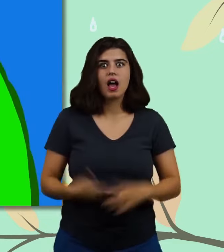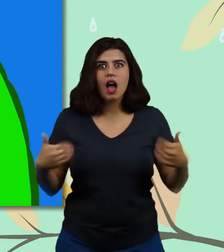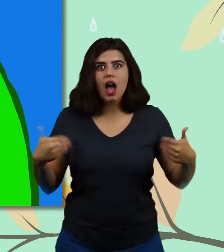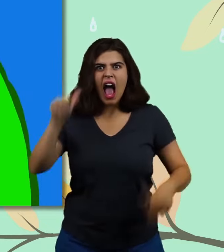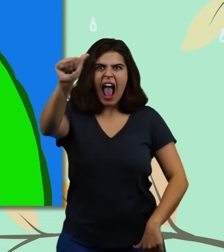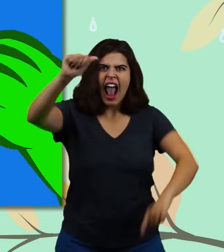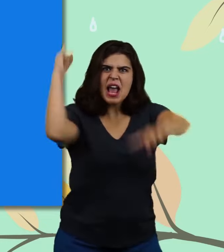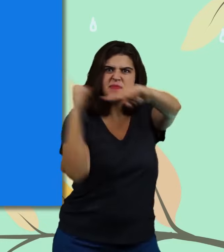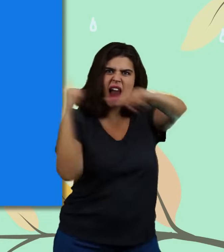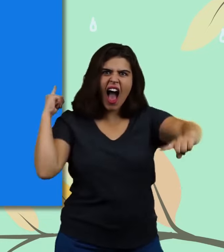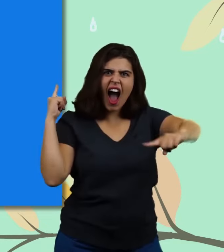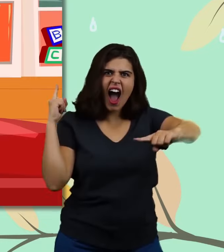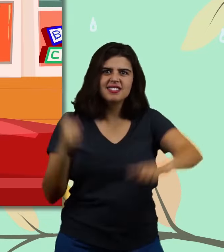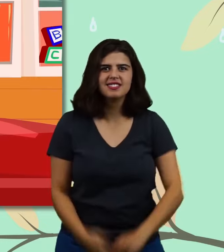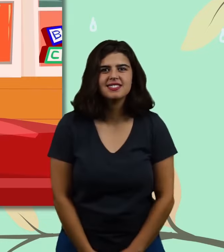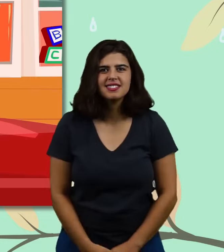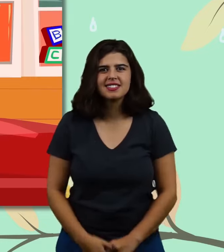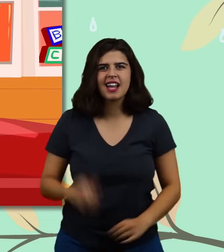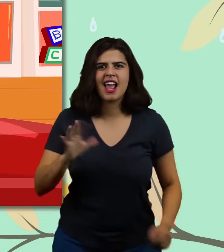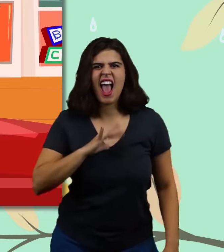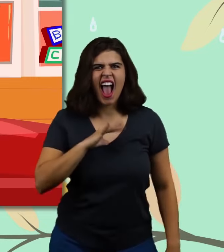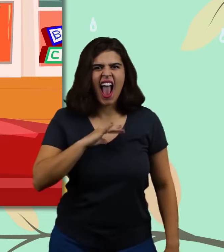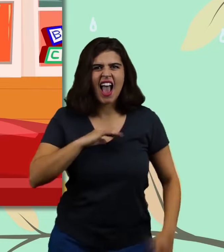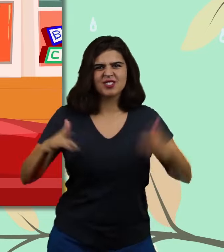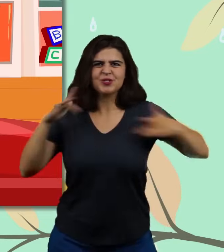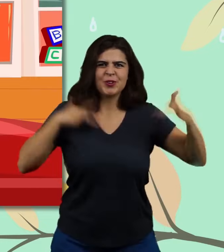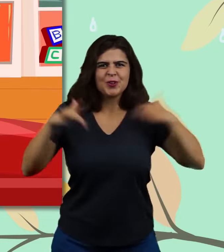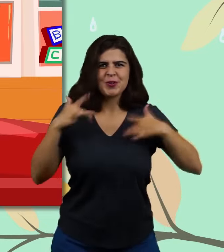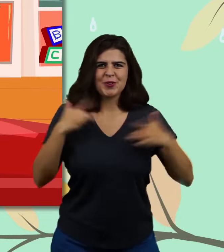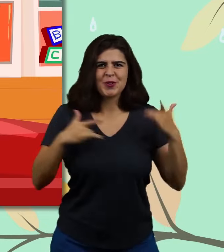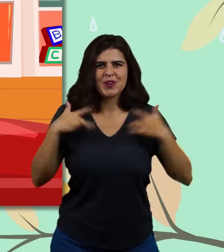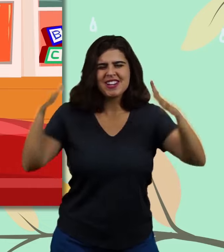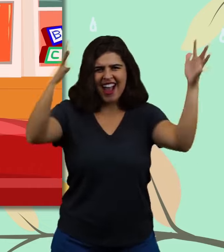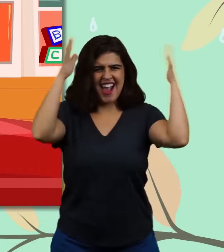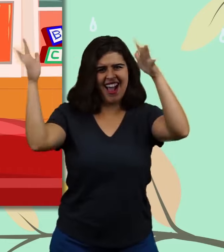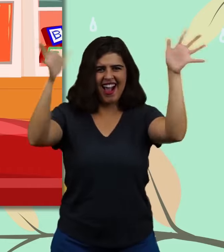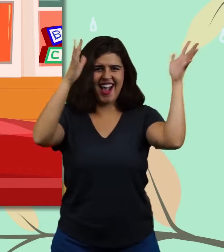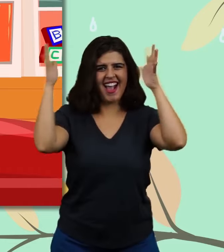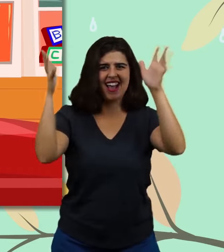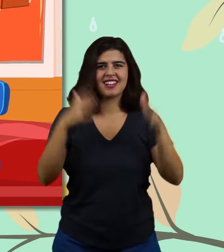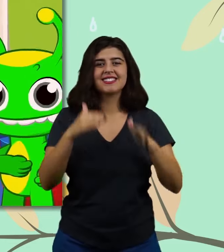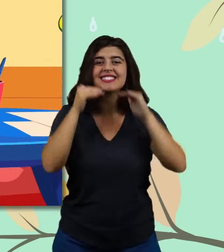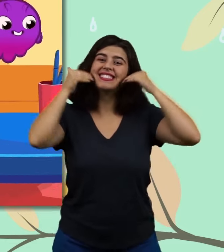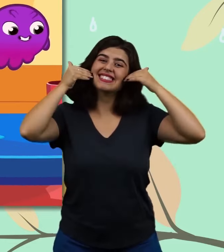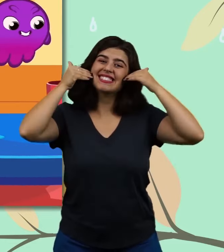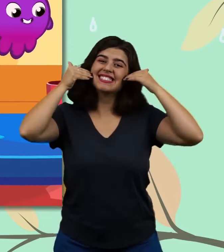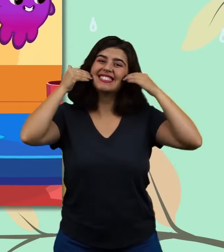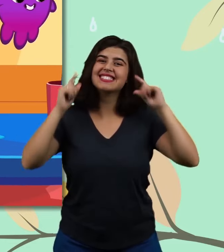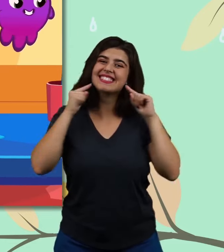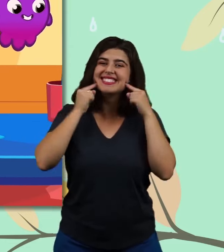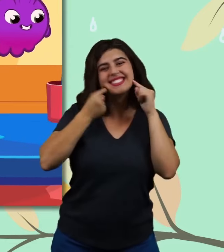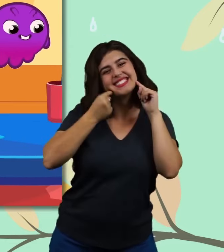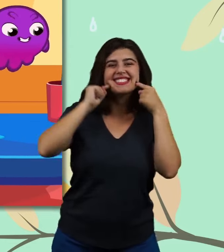Whoa, an A+. That's really something to be cheerful about, kids. Let's see those smiles.